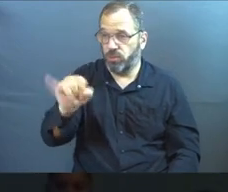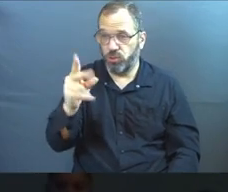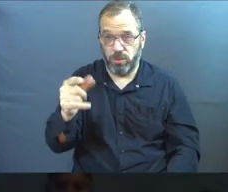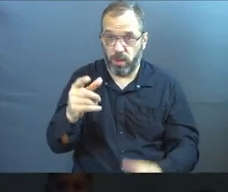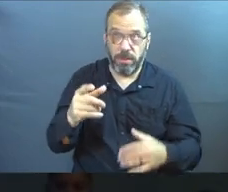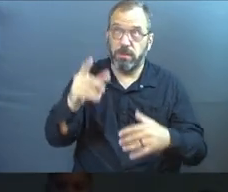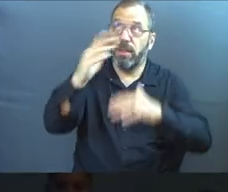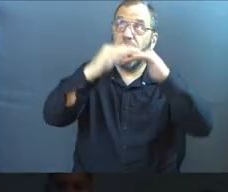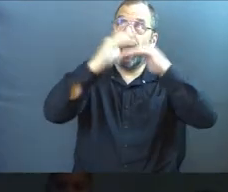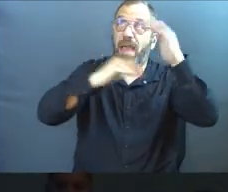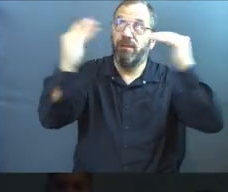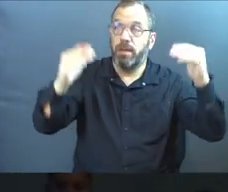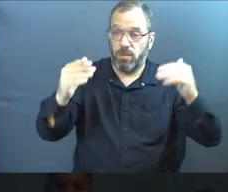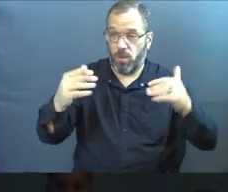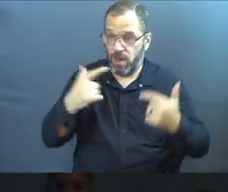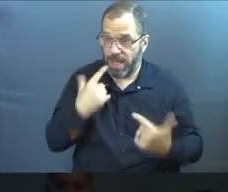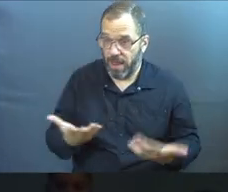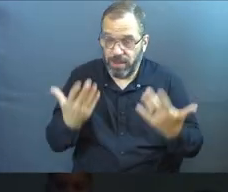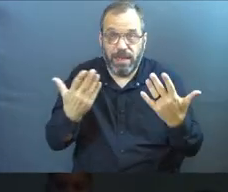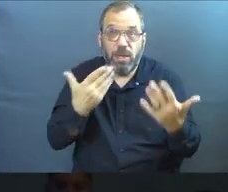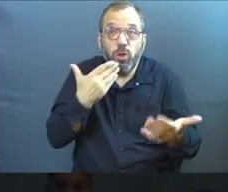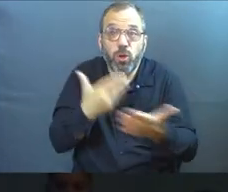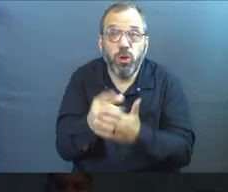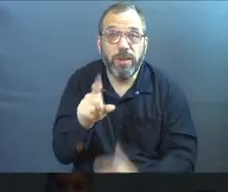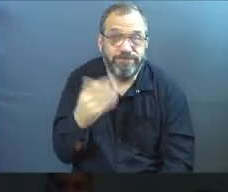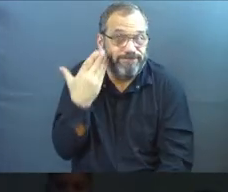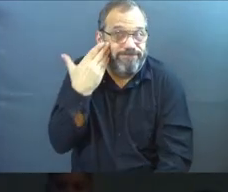Judas was, but he was not a good guy. Amen. Amen.